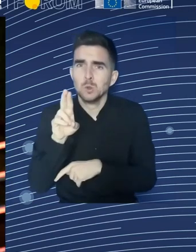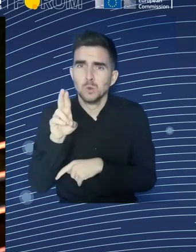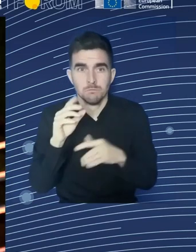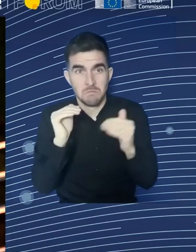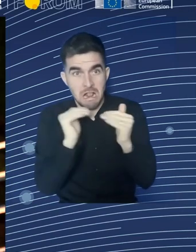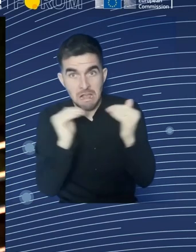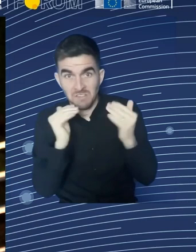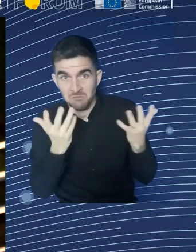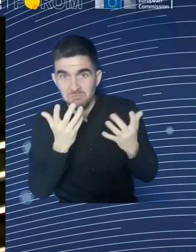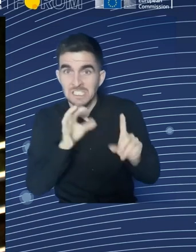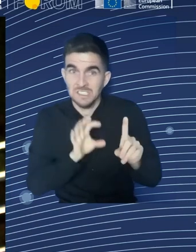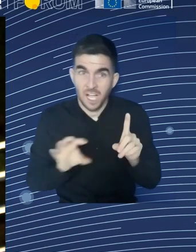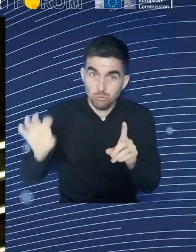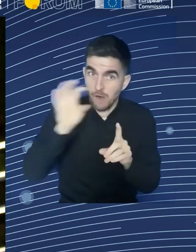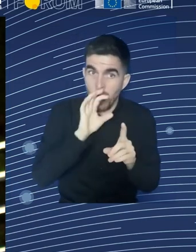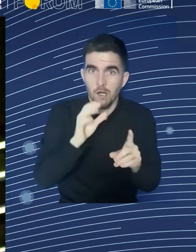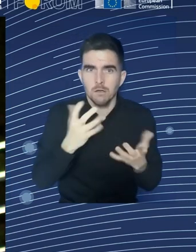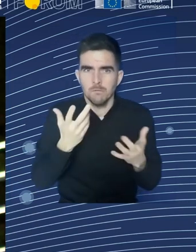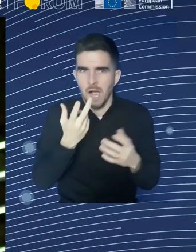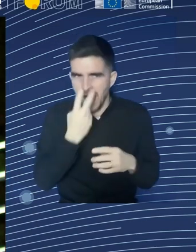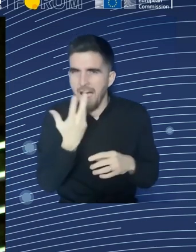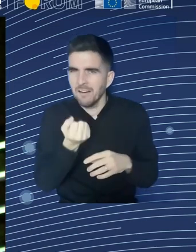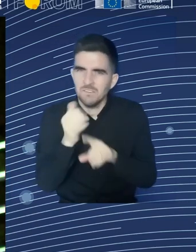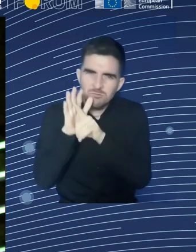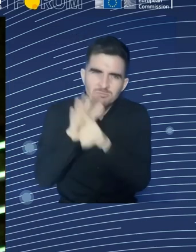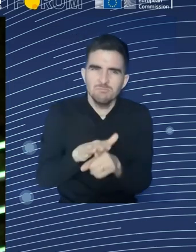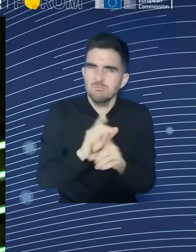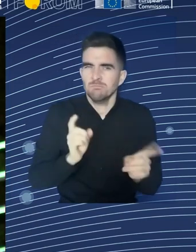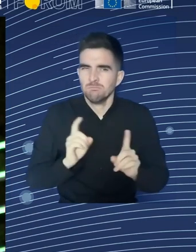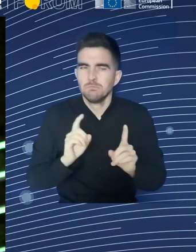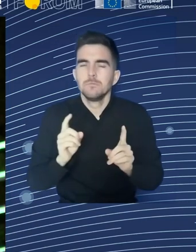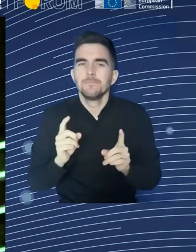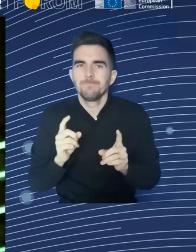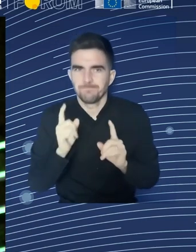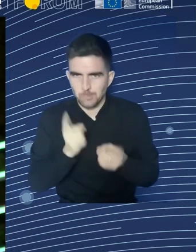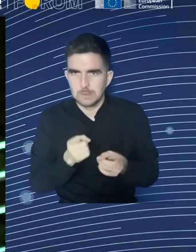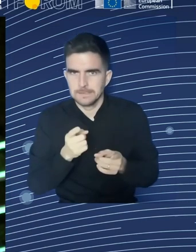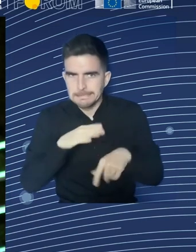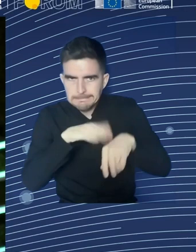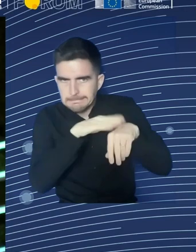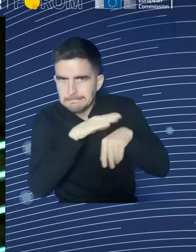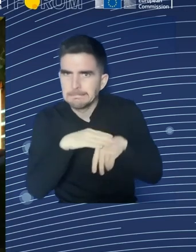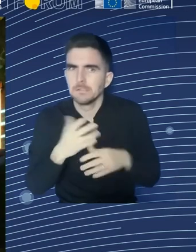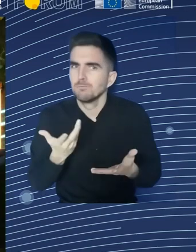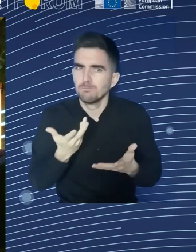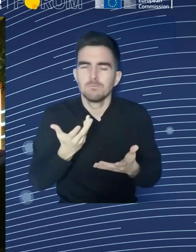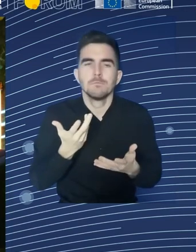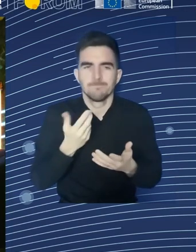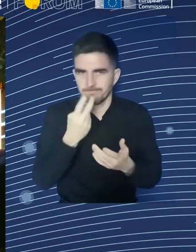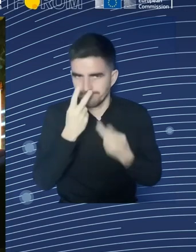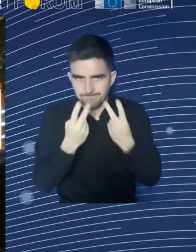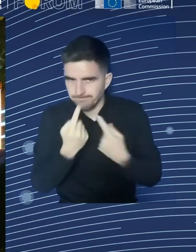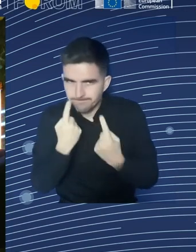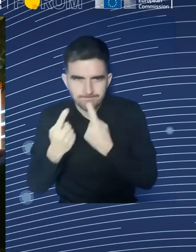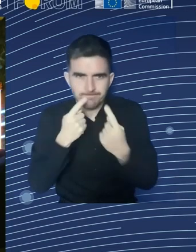important one. And indeed, it underscores also the importance of the well-being of people at the workplace,